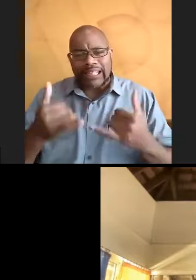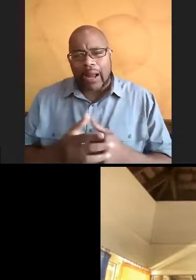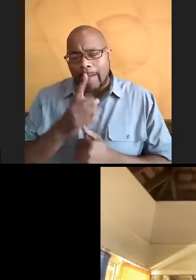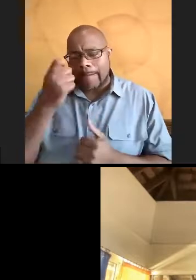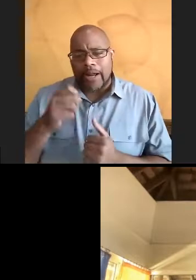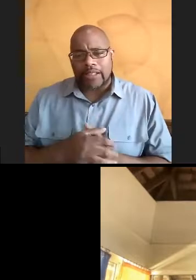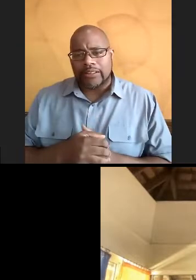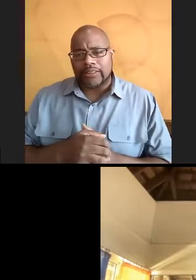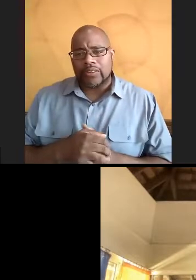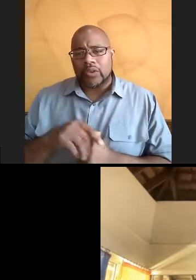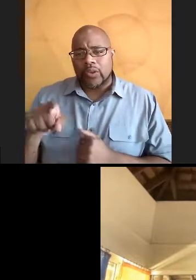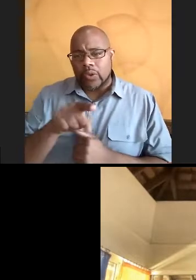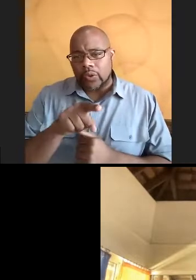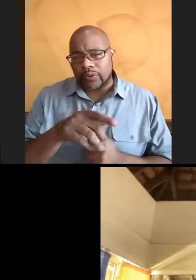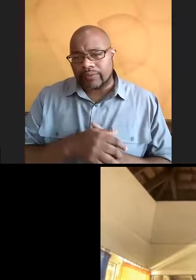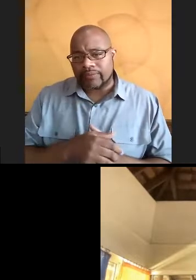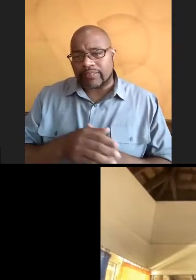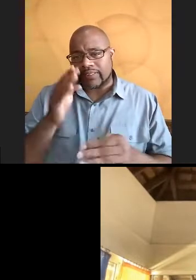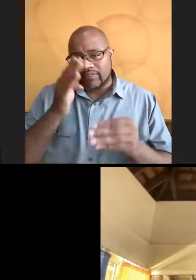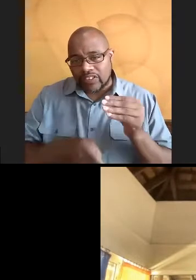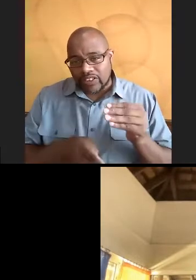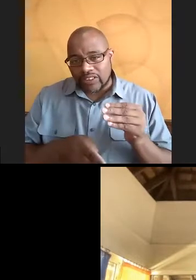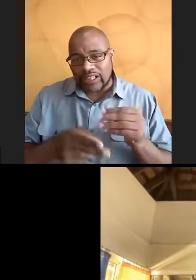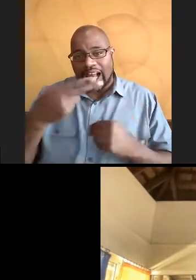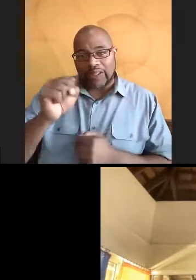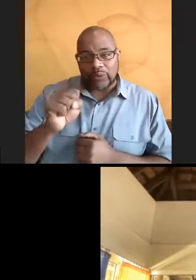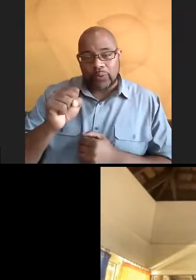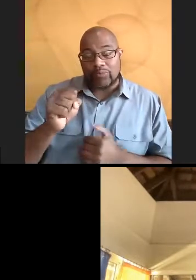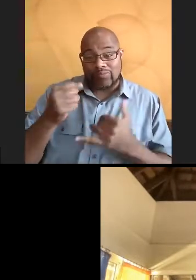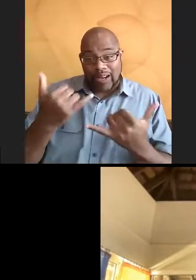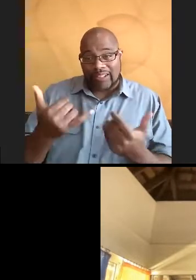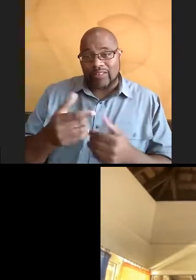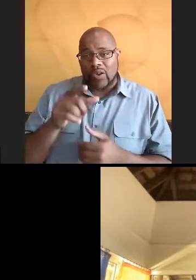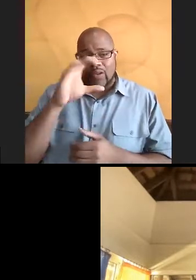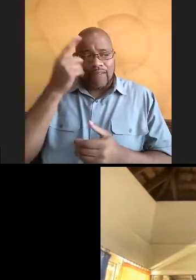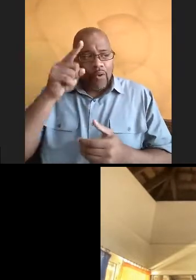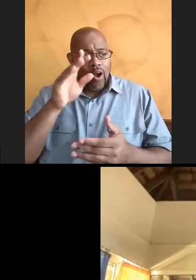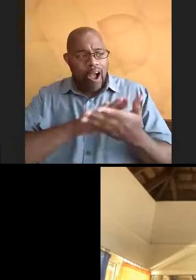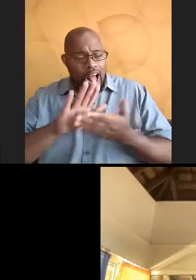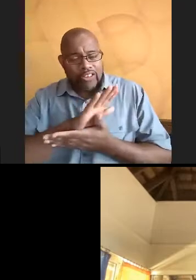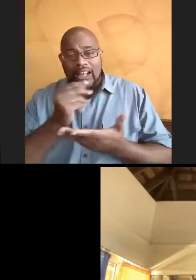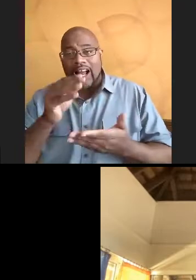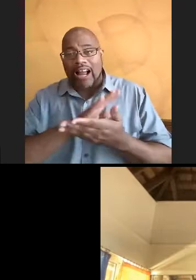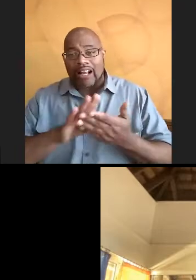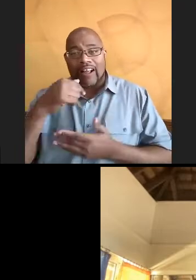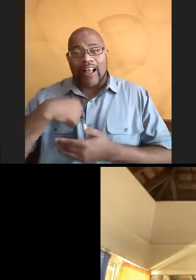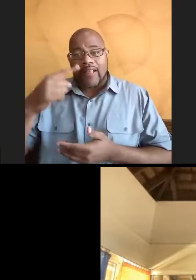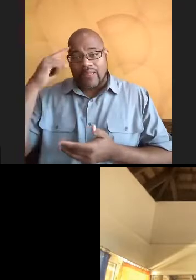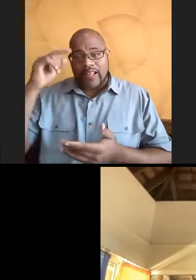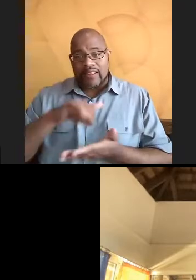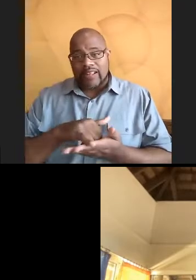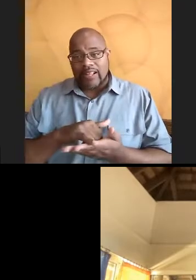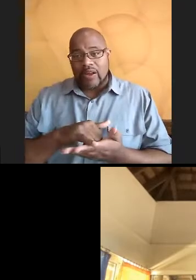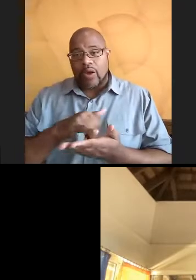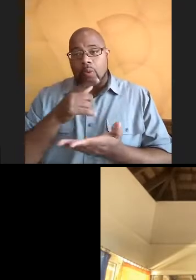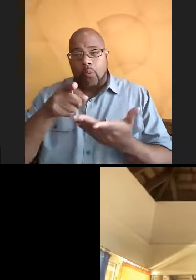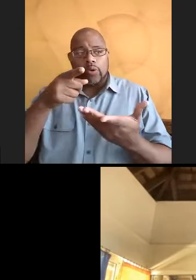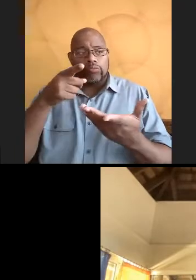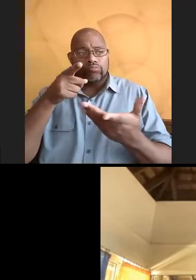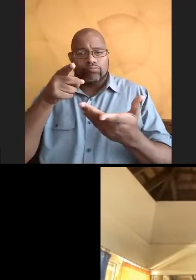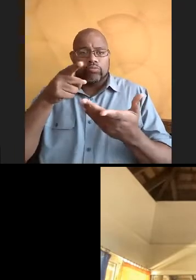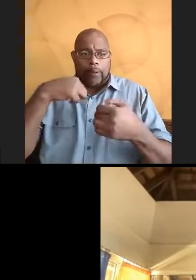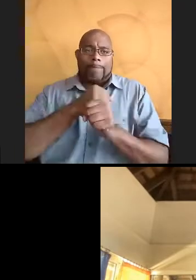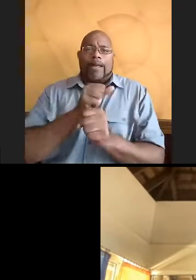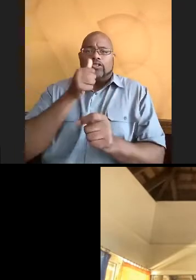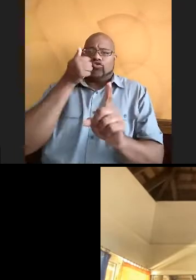you're finished, finished up high school, right? You're looking for college and college. I think it's what you make it. And so there are going to be